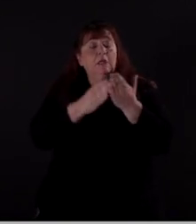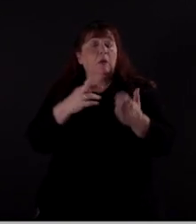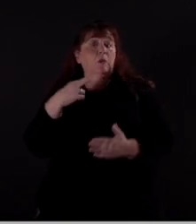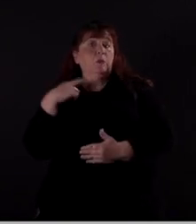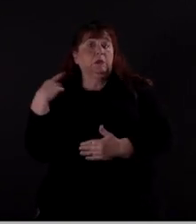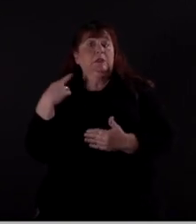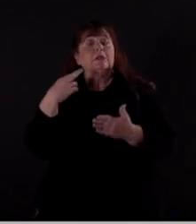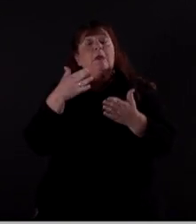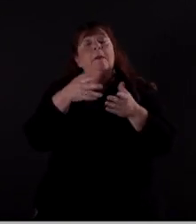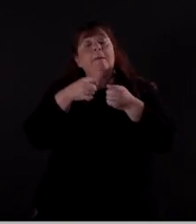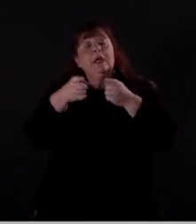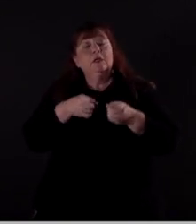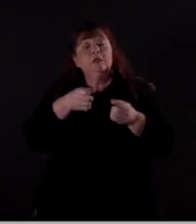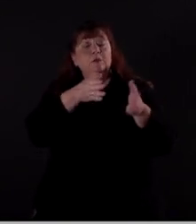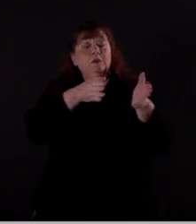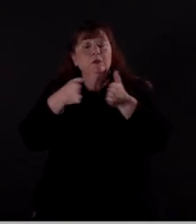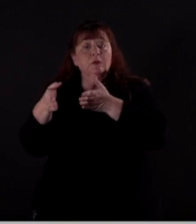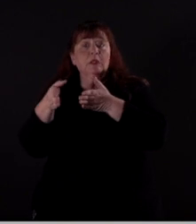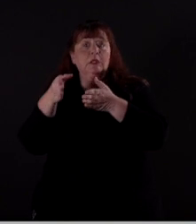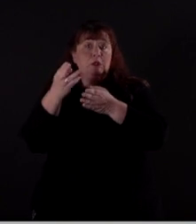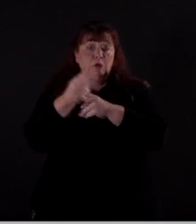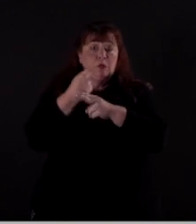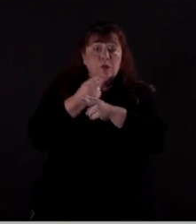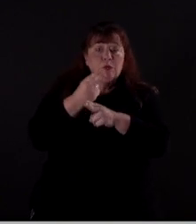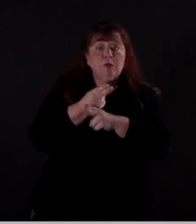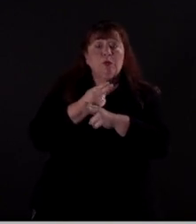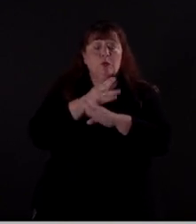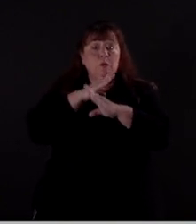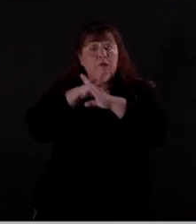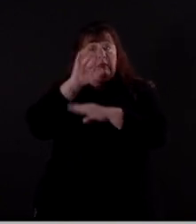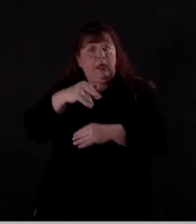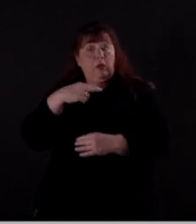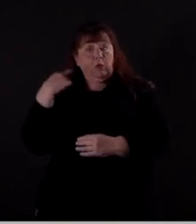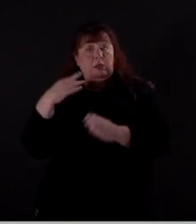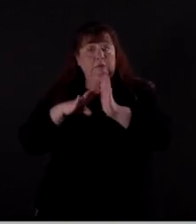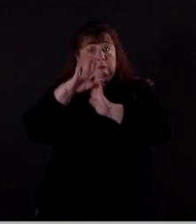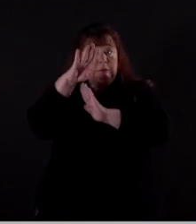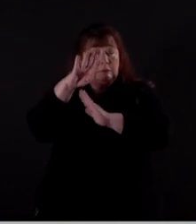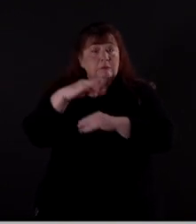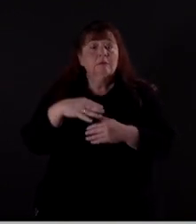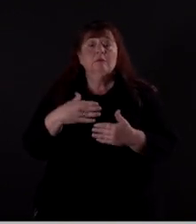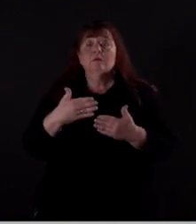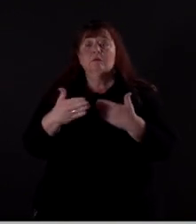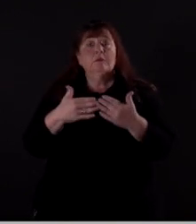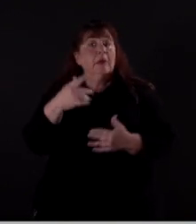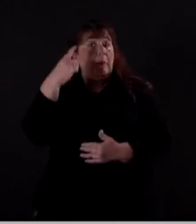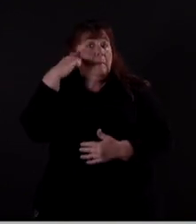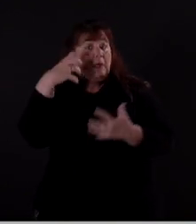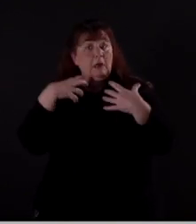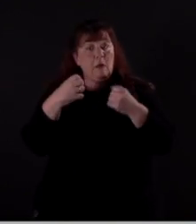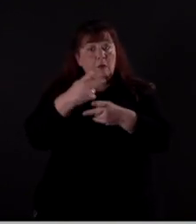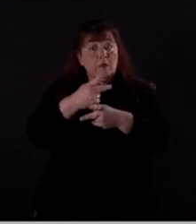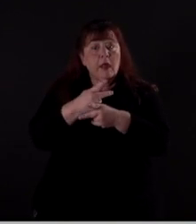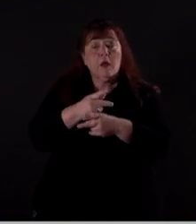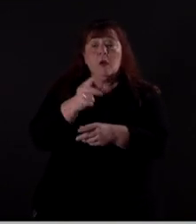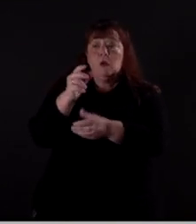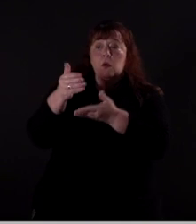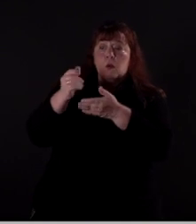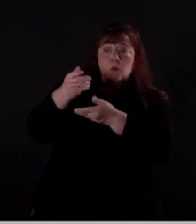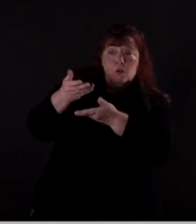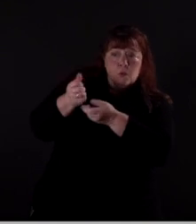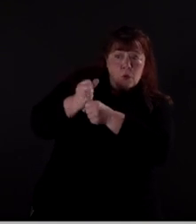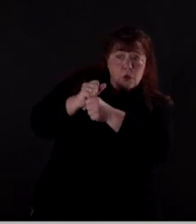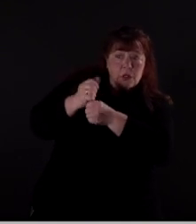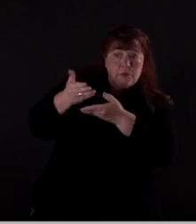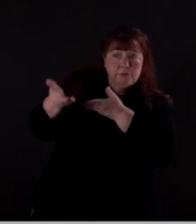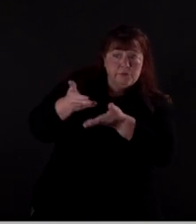management strategies that can be utilized to prevent that risk. Whether it's mental health care, whether it's with parents, what are the